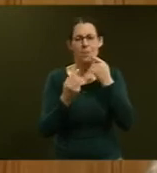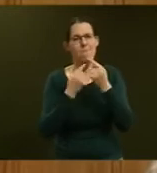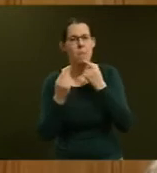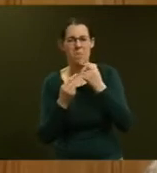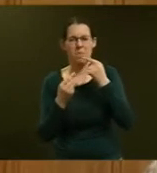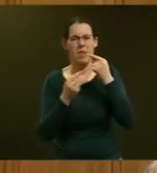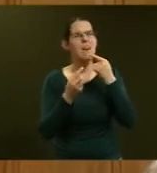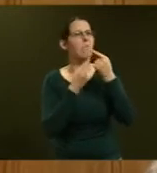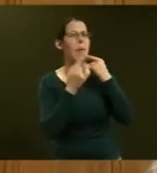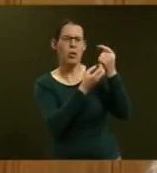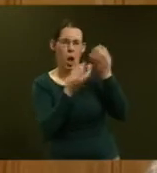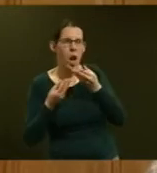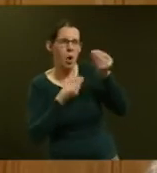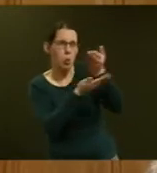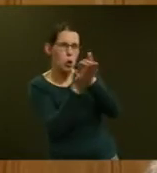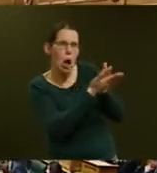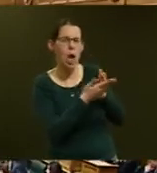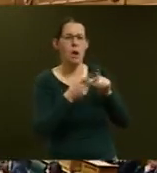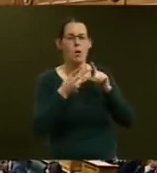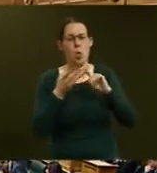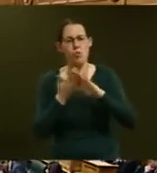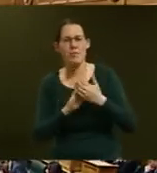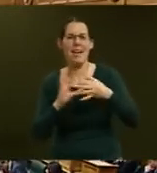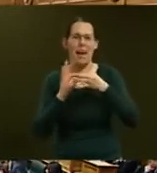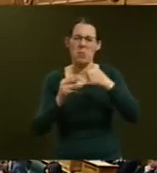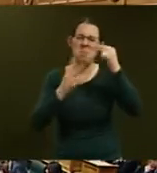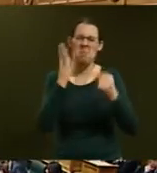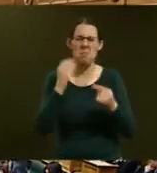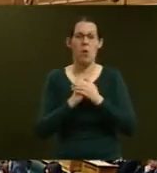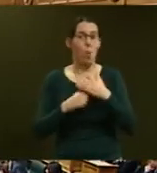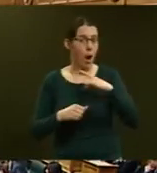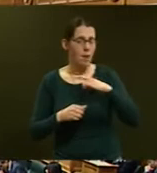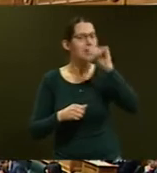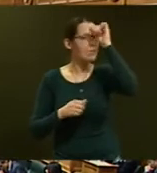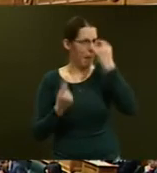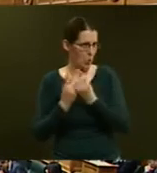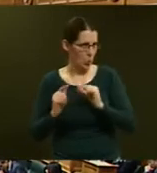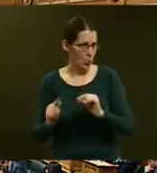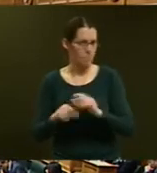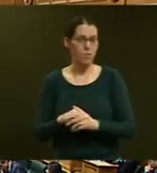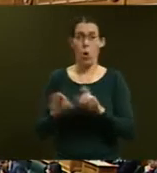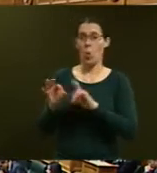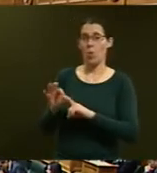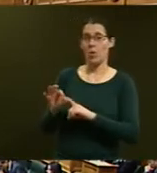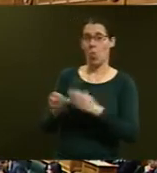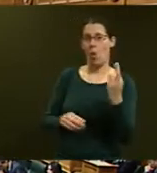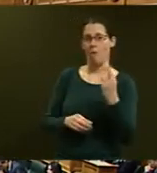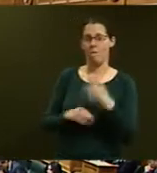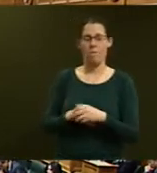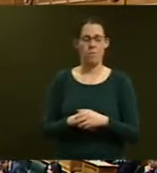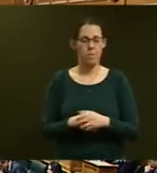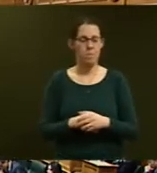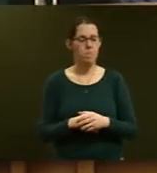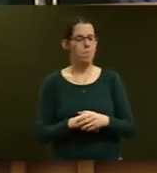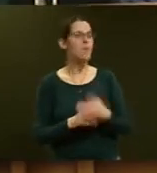Why? Because it's a smart thing to do. Hear, hear. Question number 12, Dr Shane Ritty. Thank you, Mr Speaker.